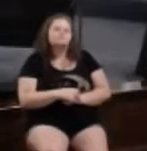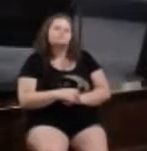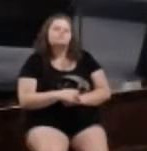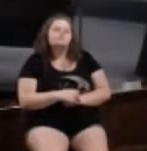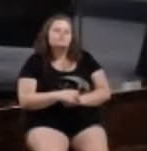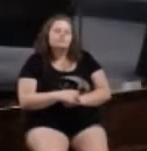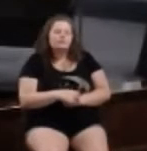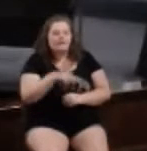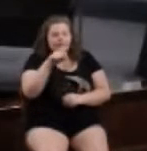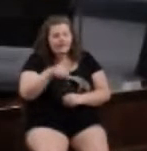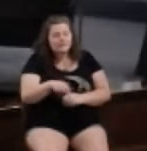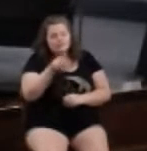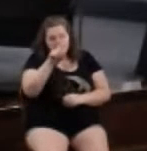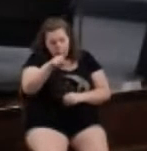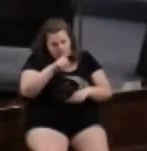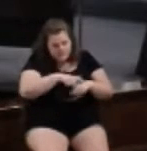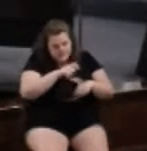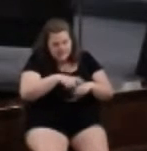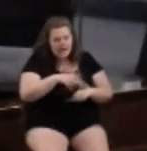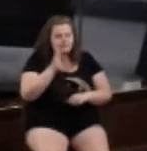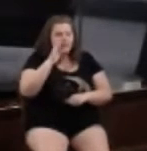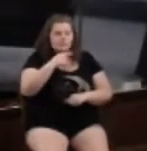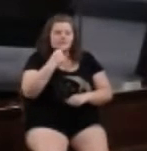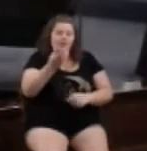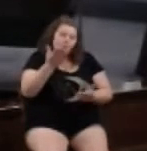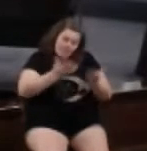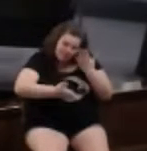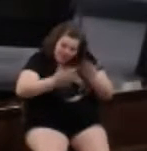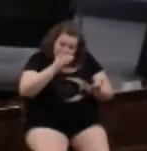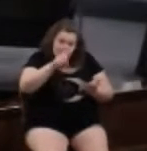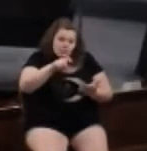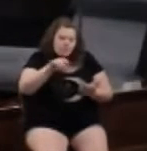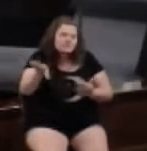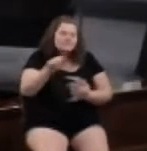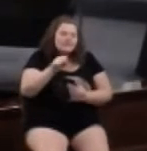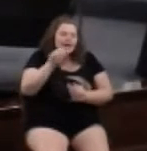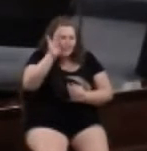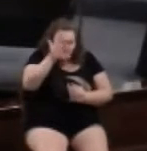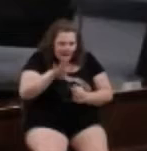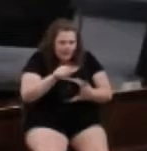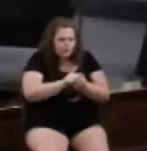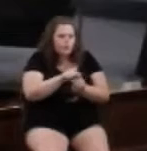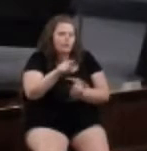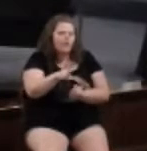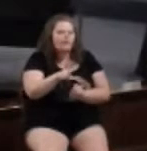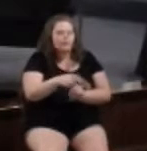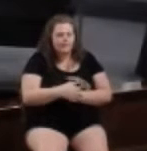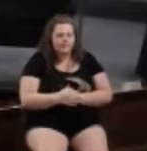This is the one time I will tell you, you probably should take a pastor with you.